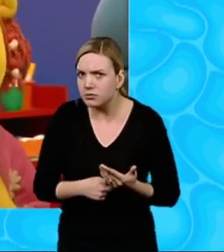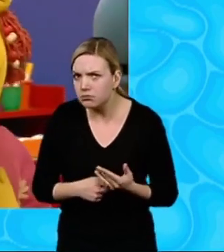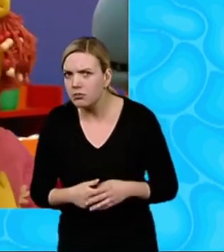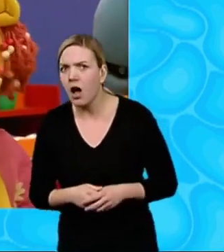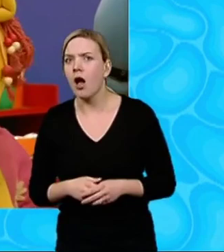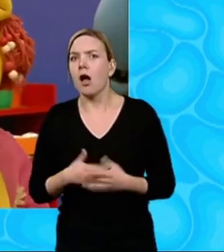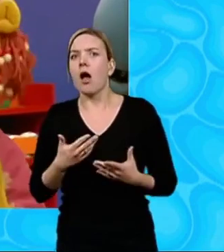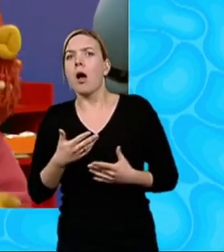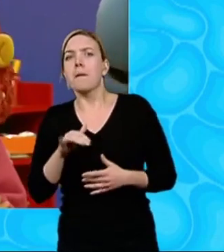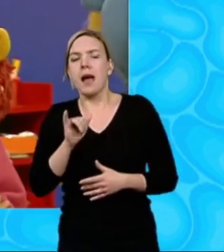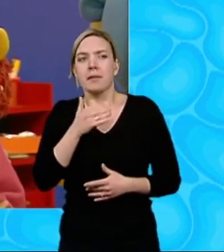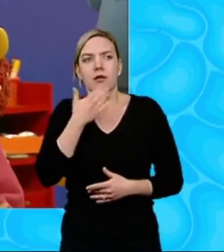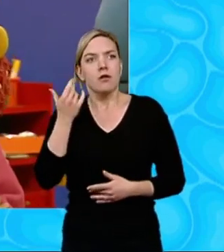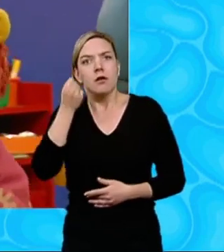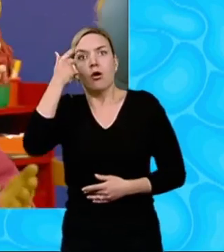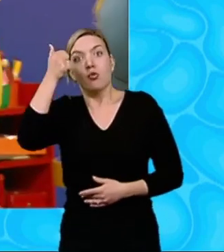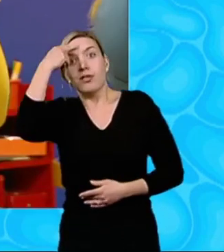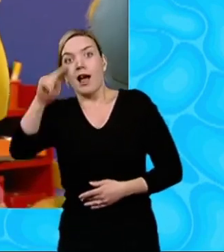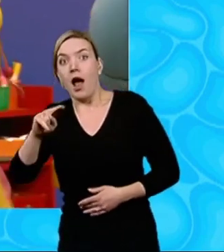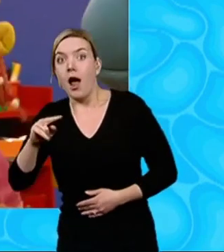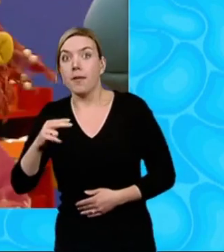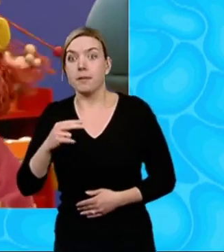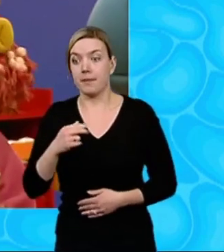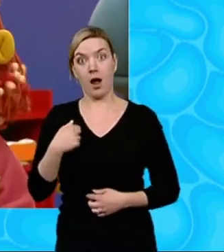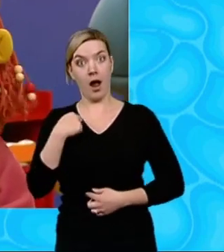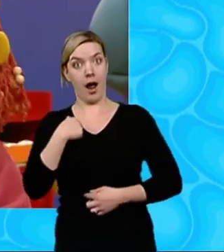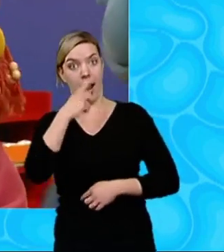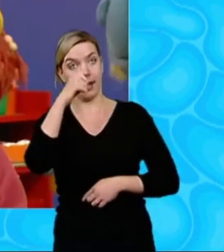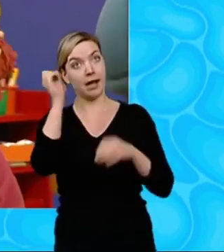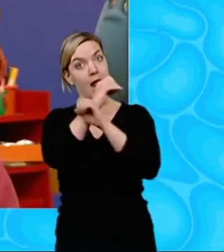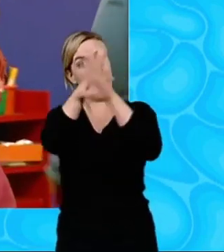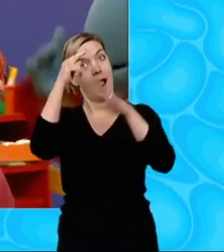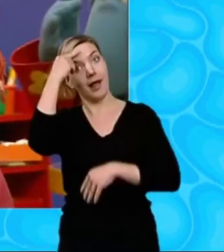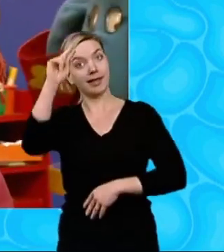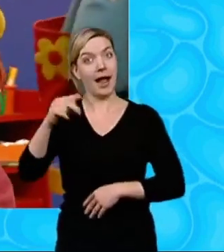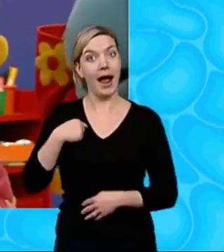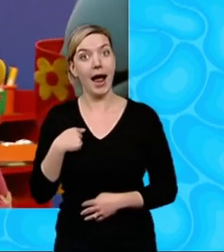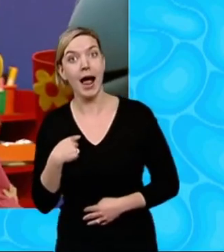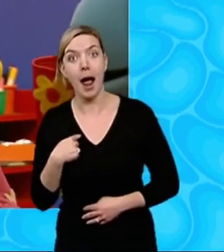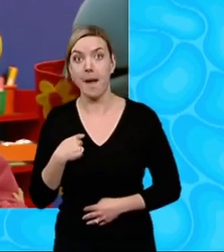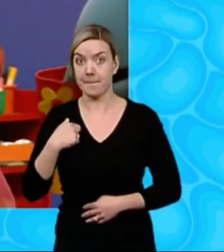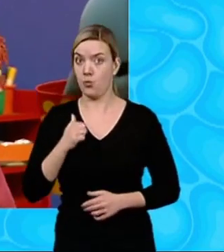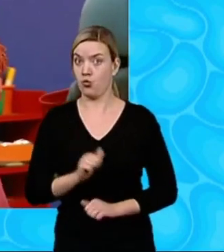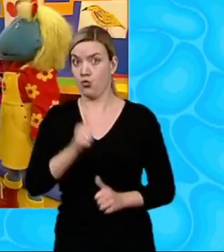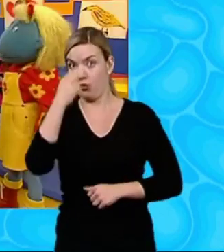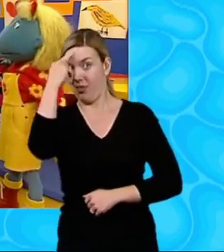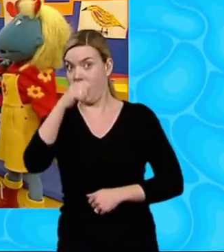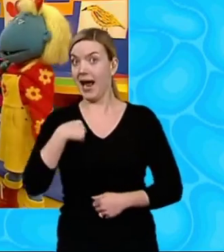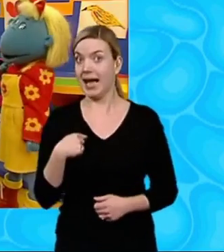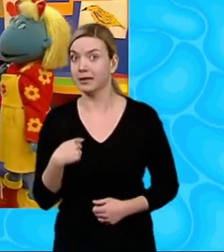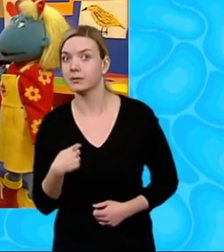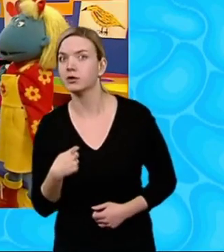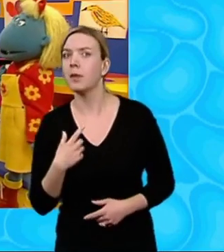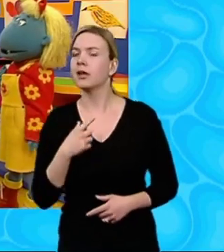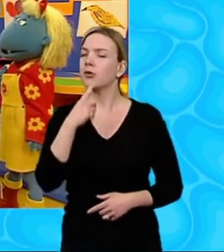maybe they just can't think of a good one I suppose I could think of a name for them Oh I'm good at thinking of names Well, you